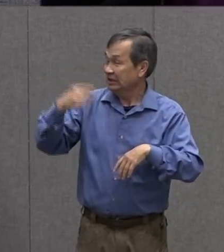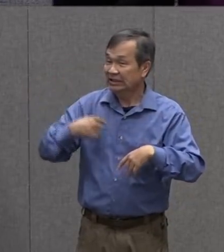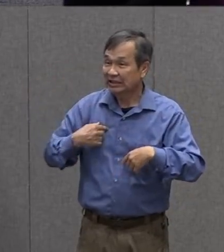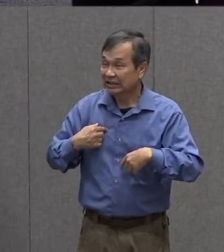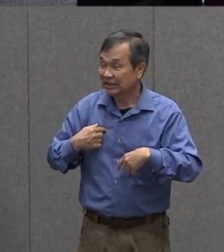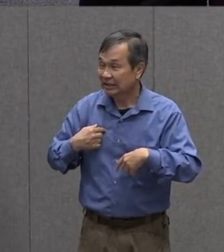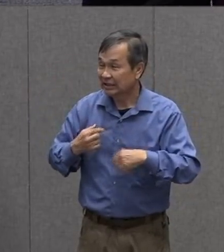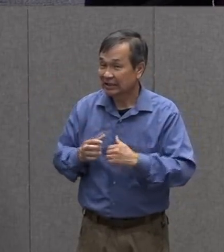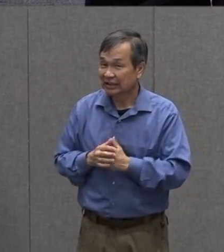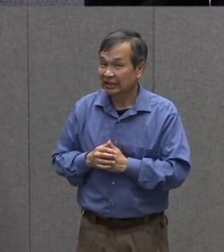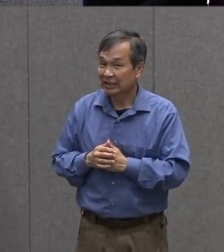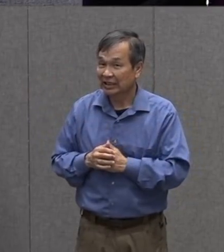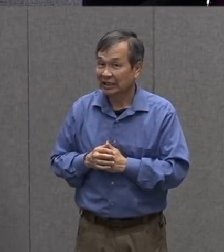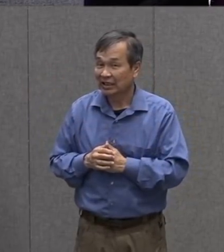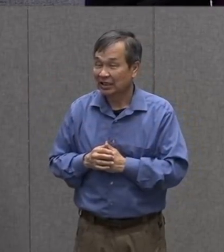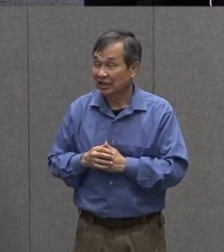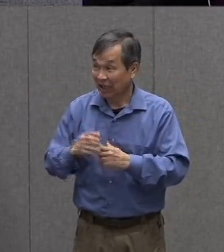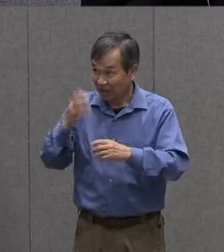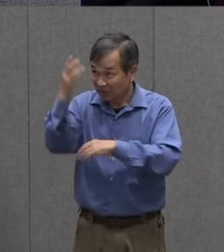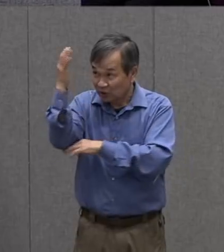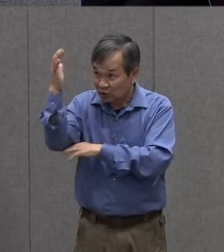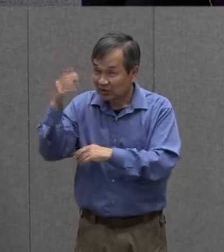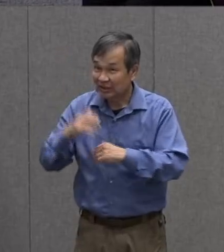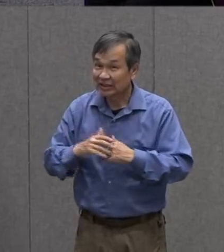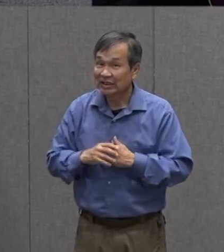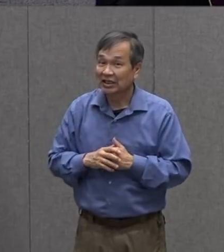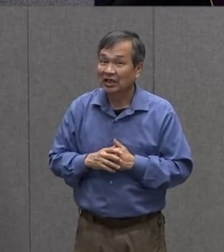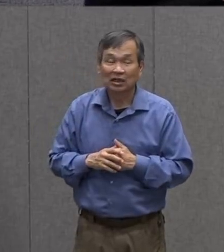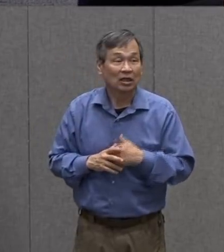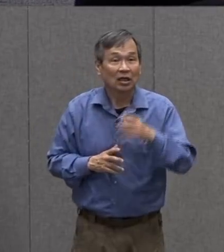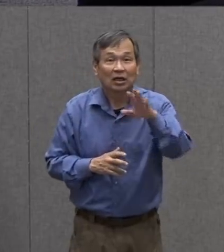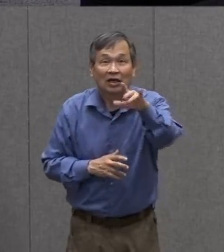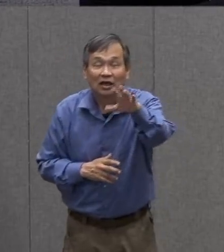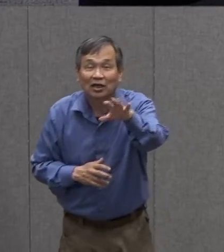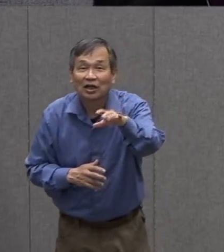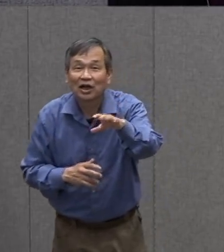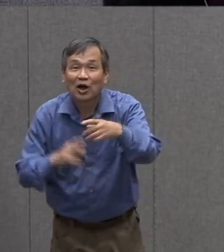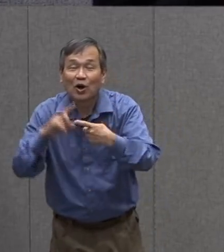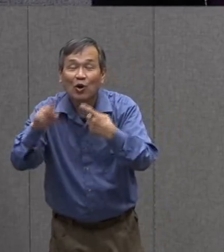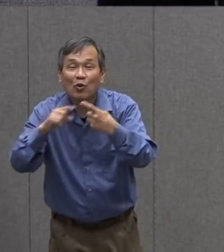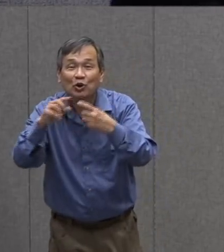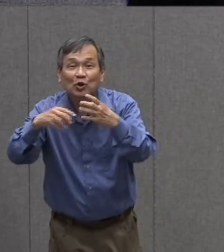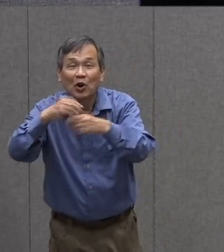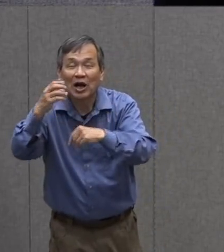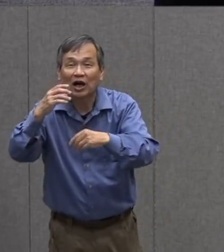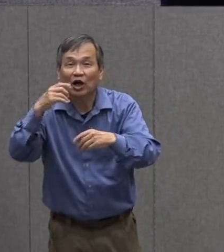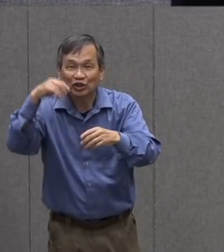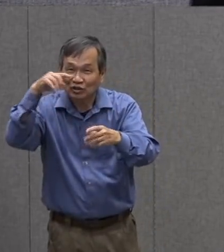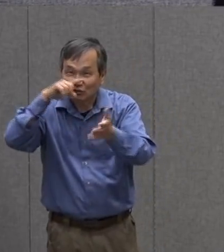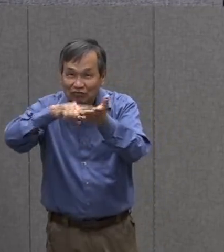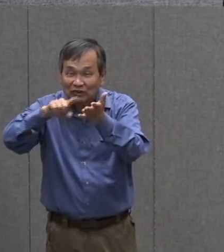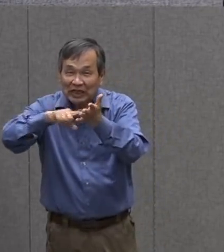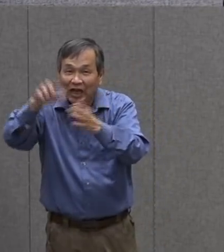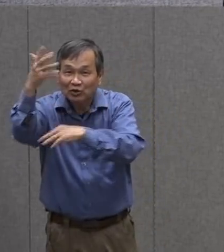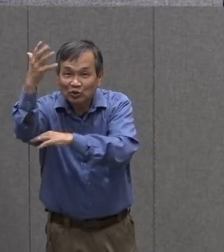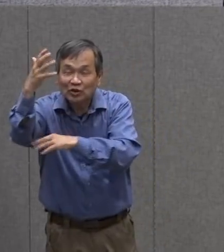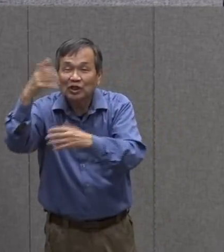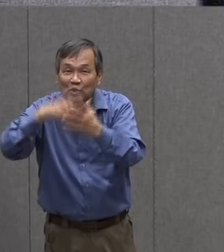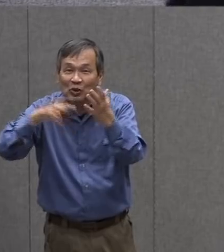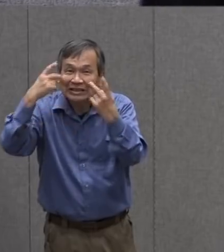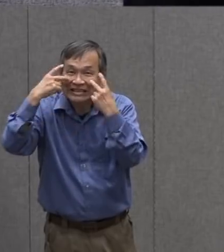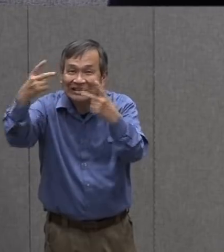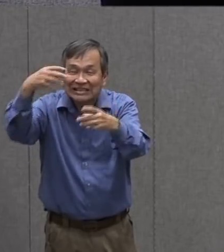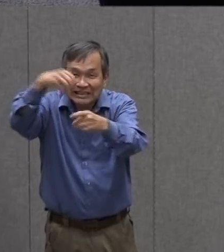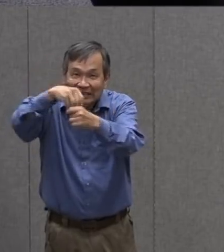in the tree? Boys and girls, when you go out, make sure and look in the trees and see what you can